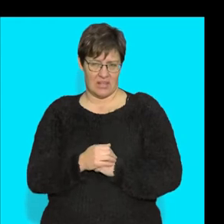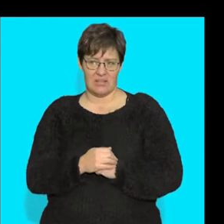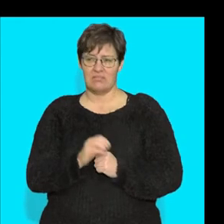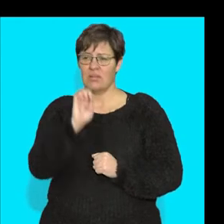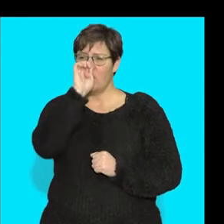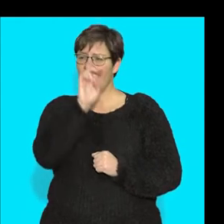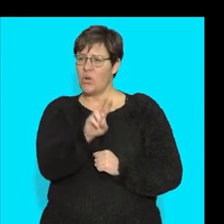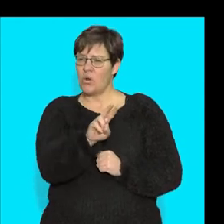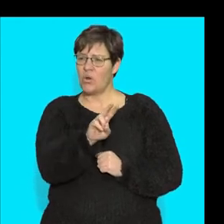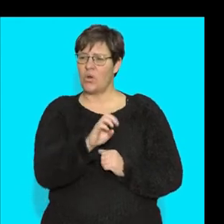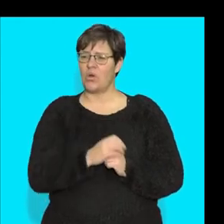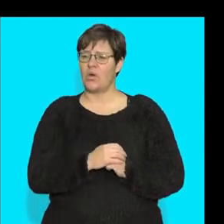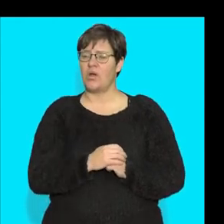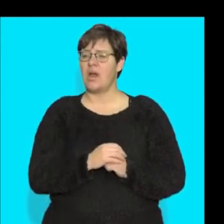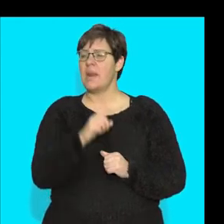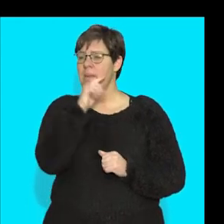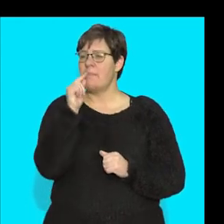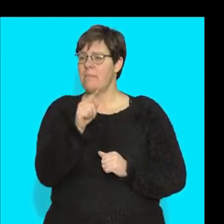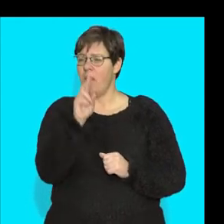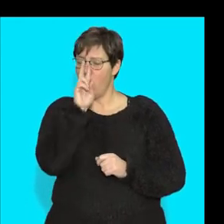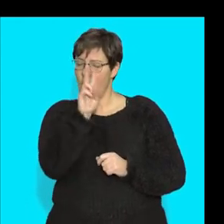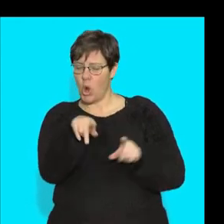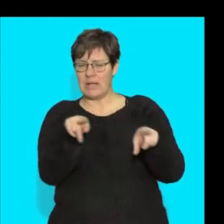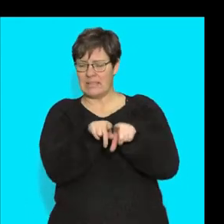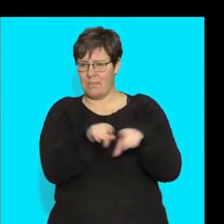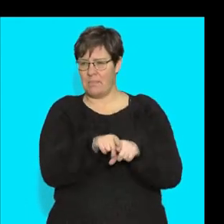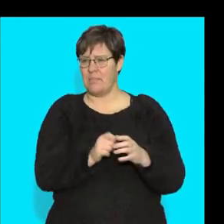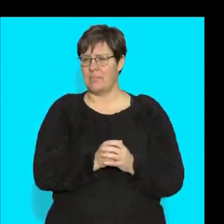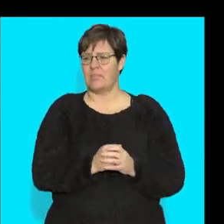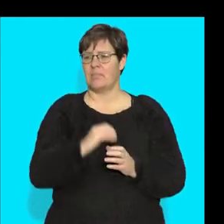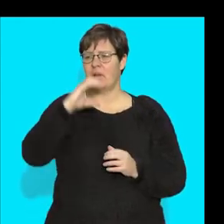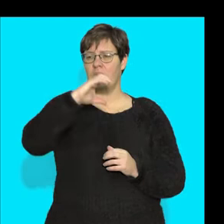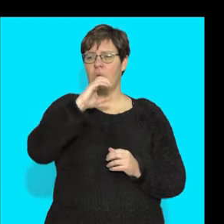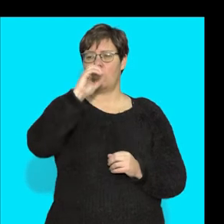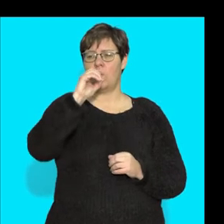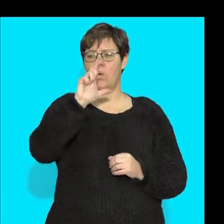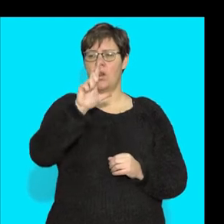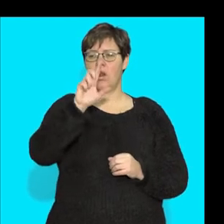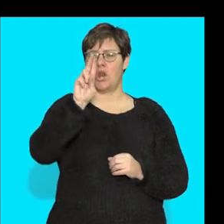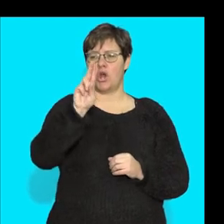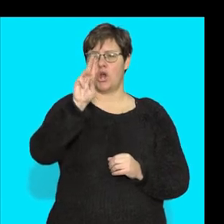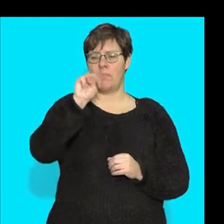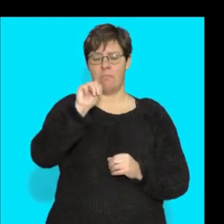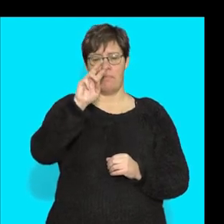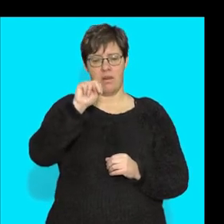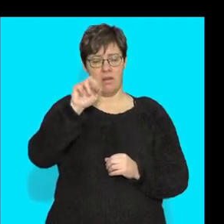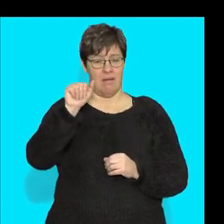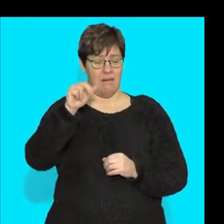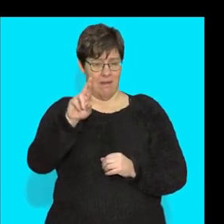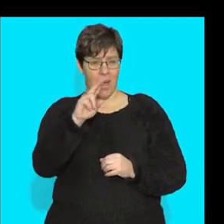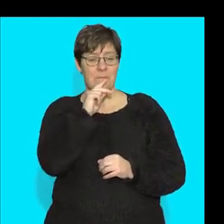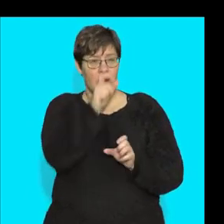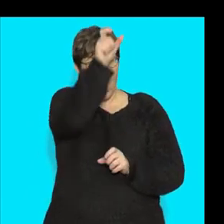look at the epithelial, very often named after what it looks like. Columna, because they're column